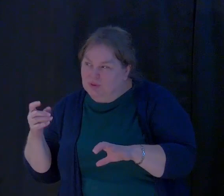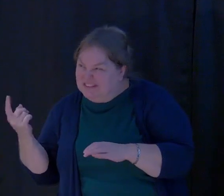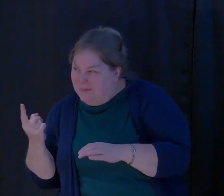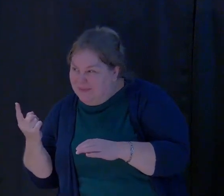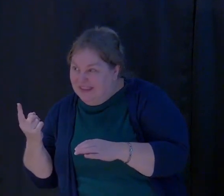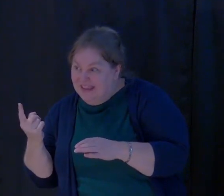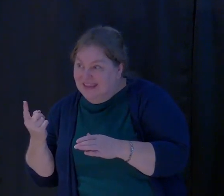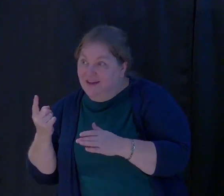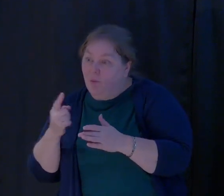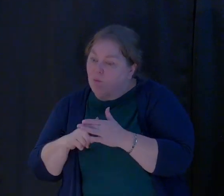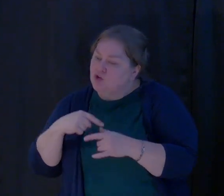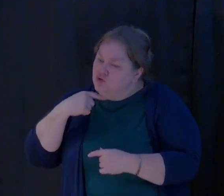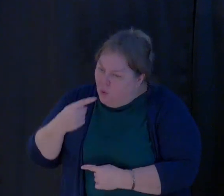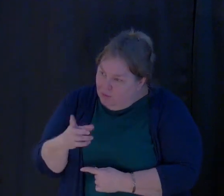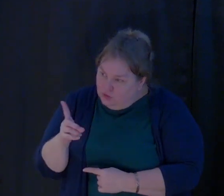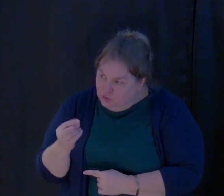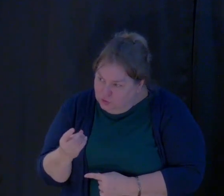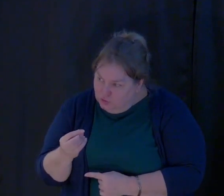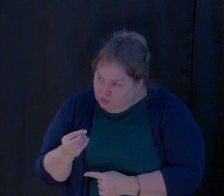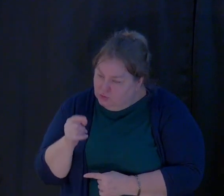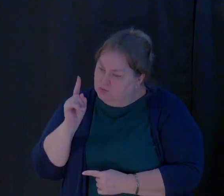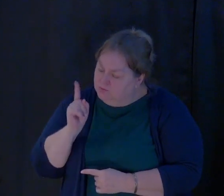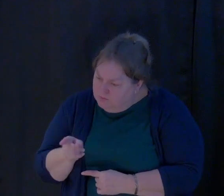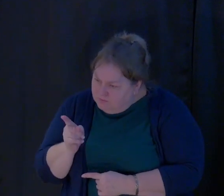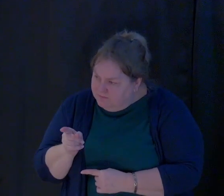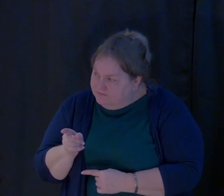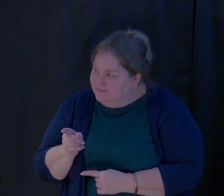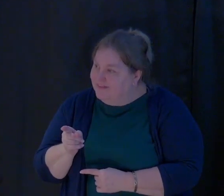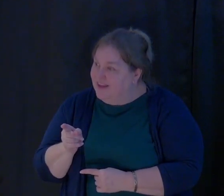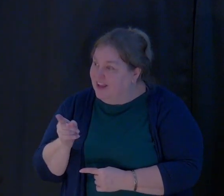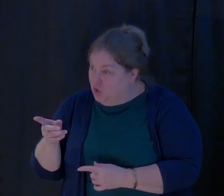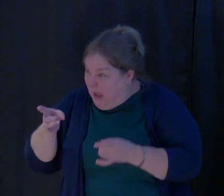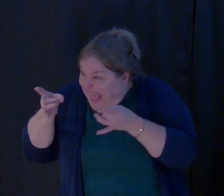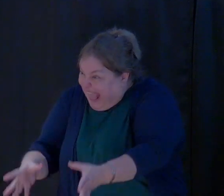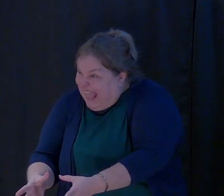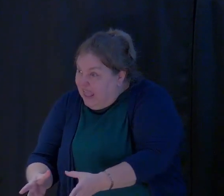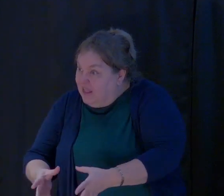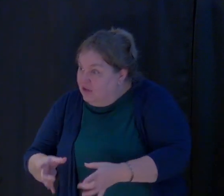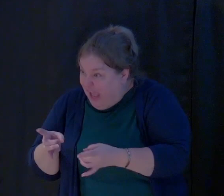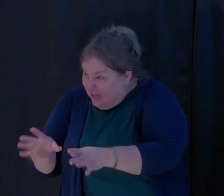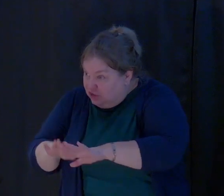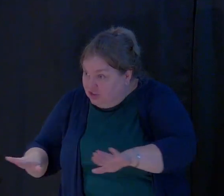what we've asked them to do, do you hate them?